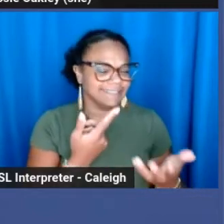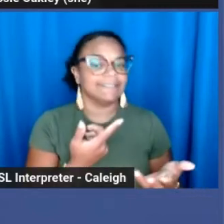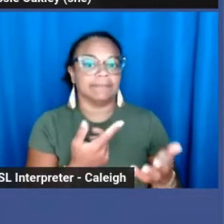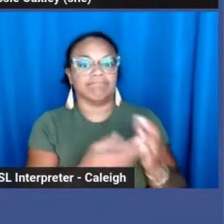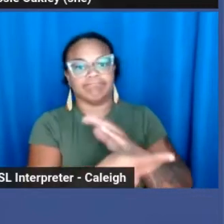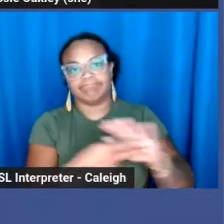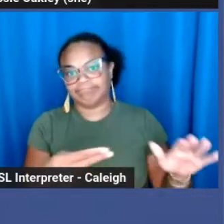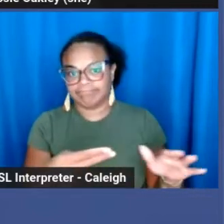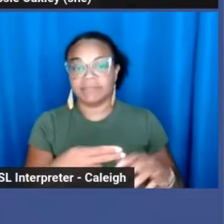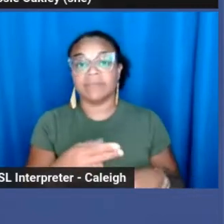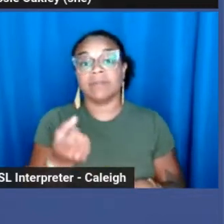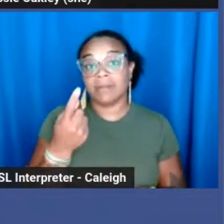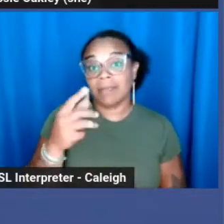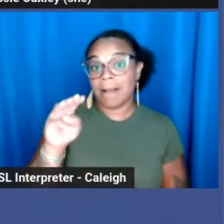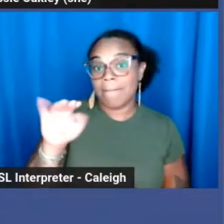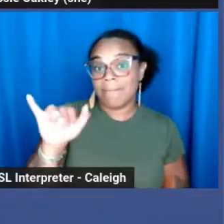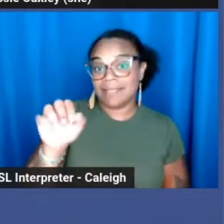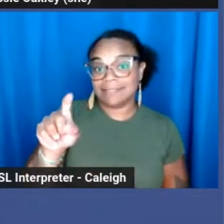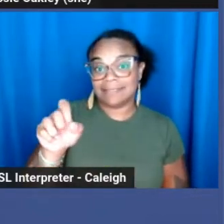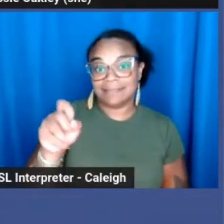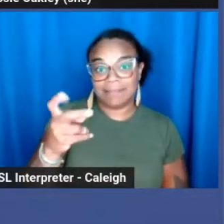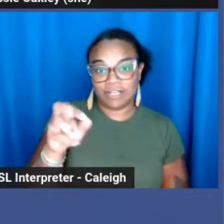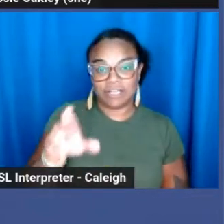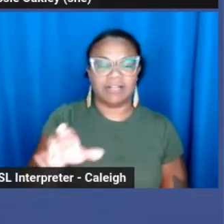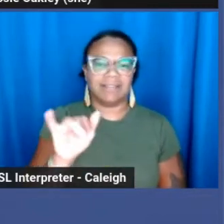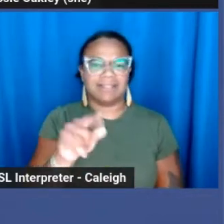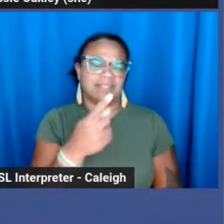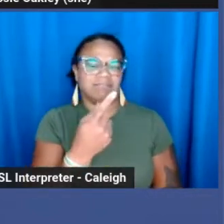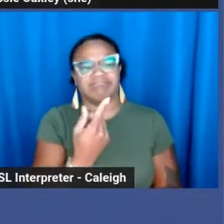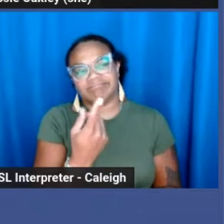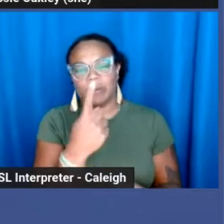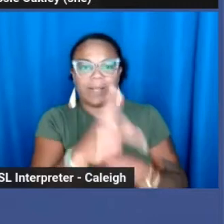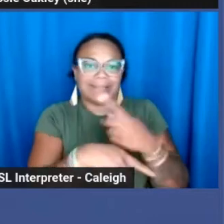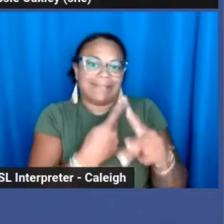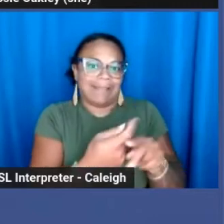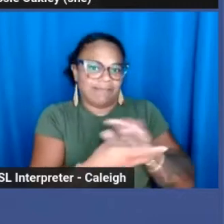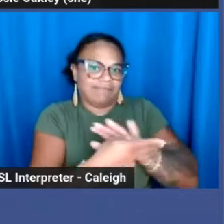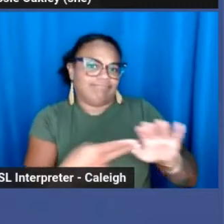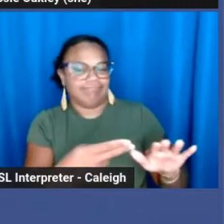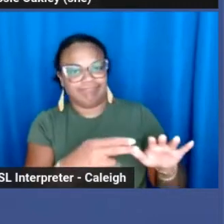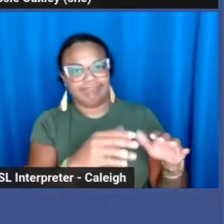a misdemeanor is one type of grade. It's usually a lower level criminal offense.